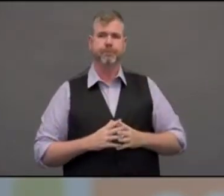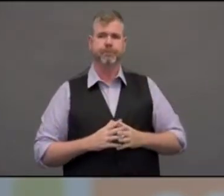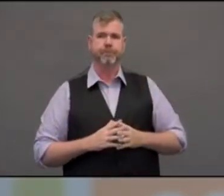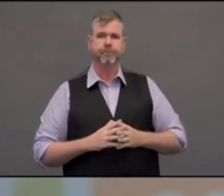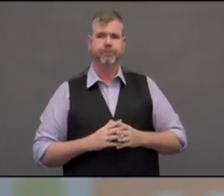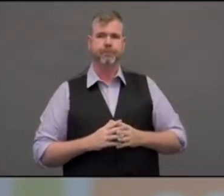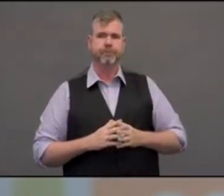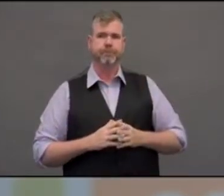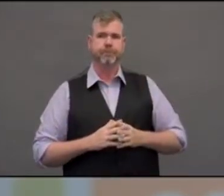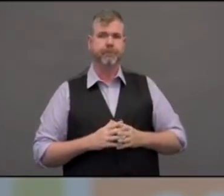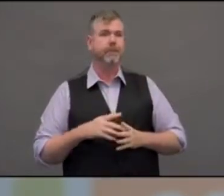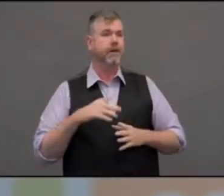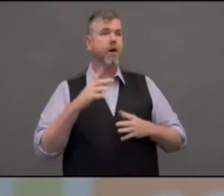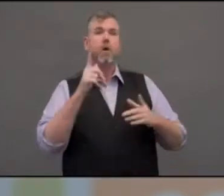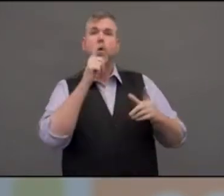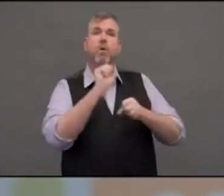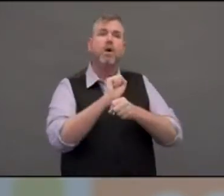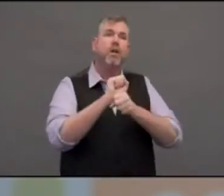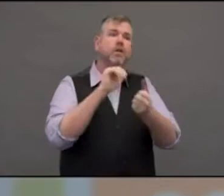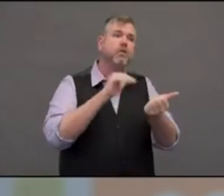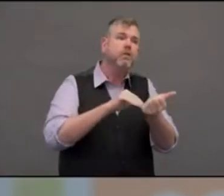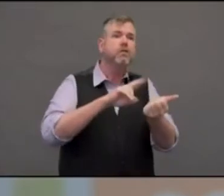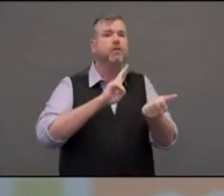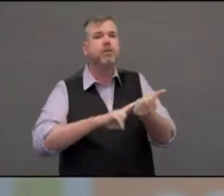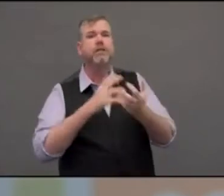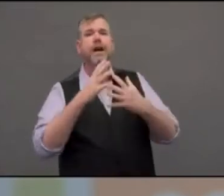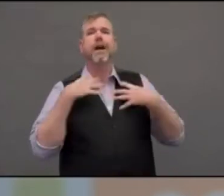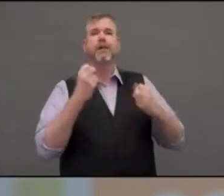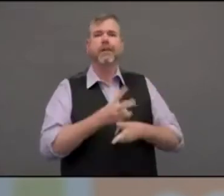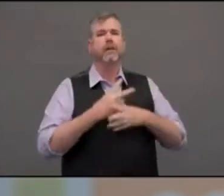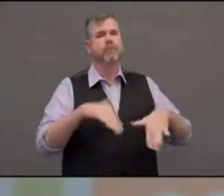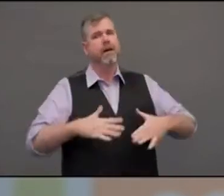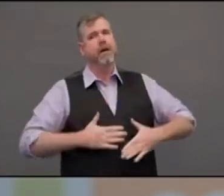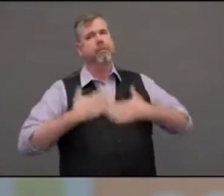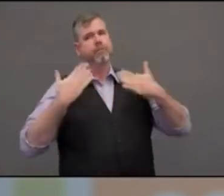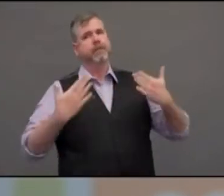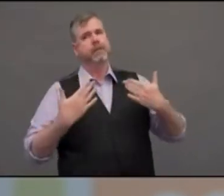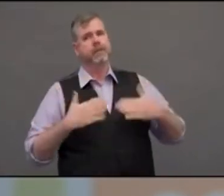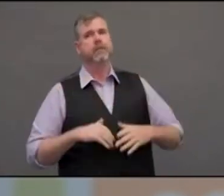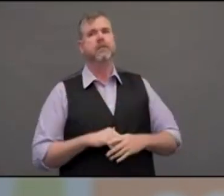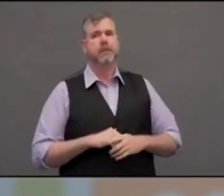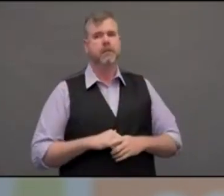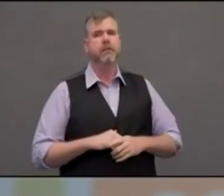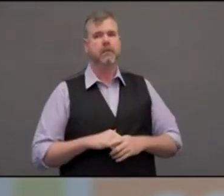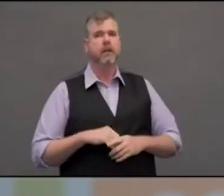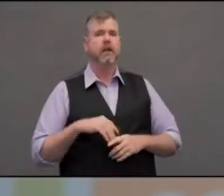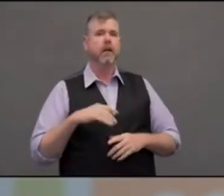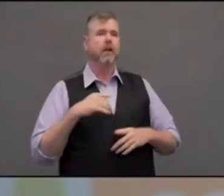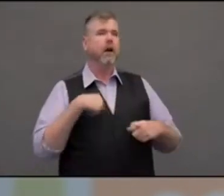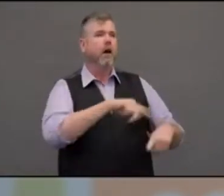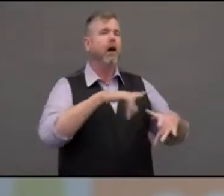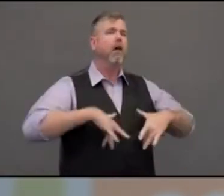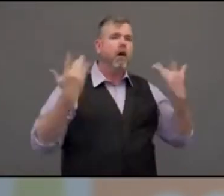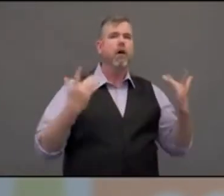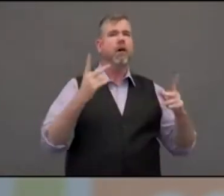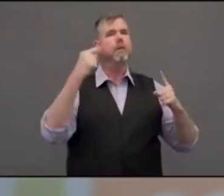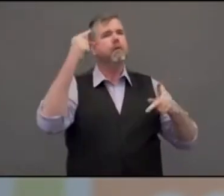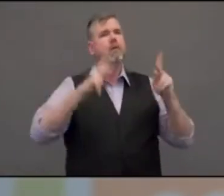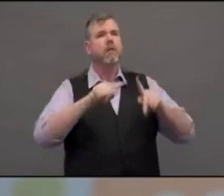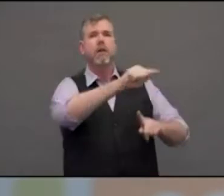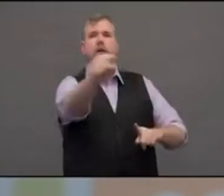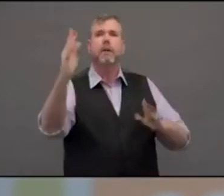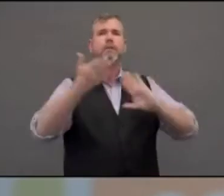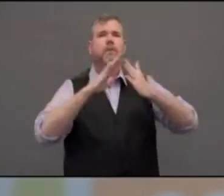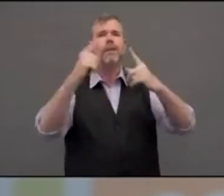And it does bring a lot of meaning to all the workers at St. Louis Regional Hospital, O'Connor